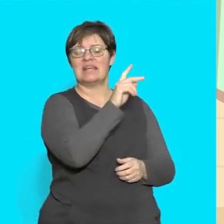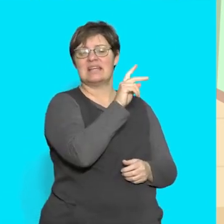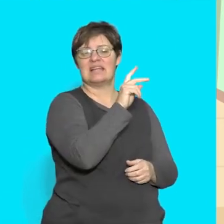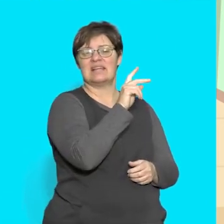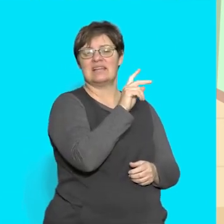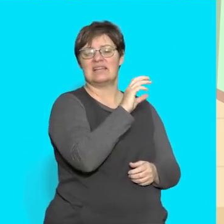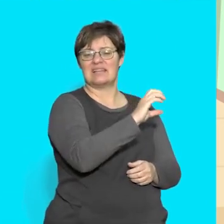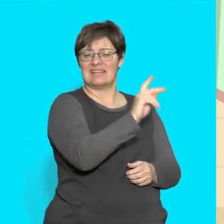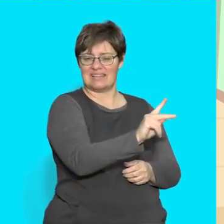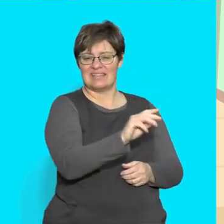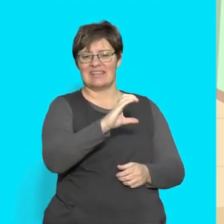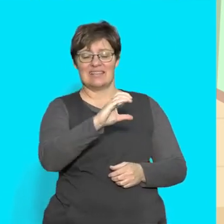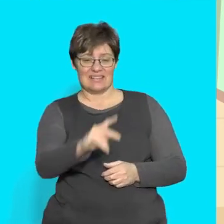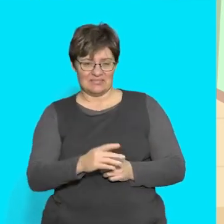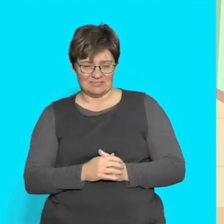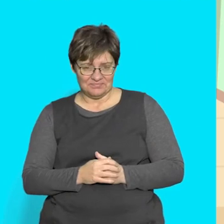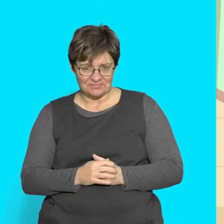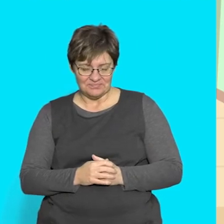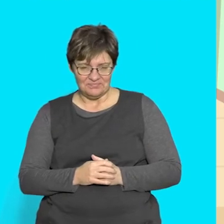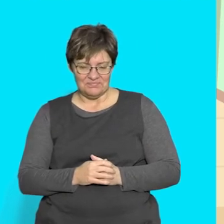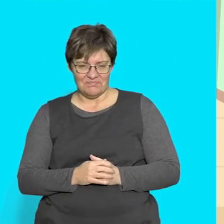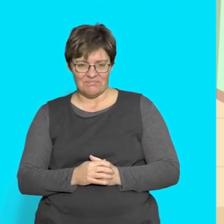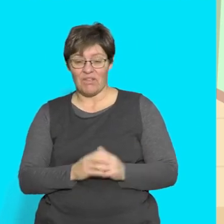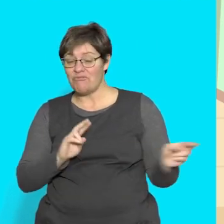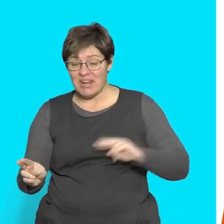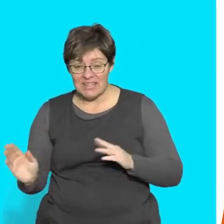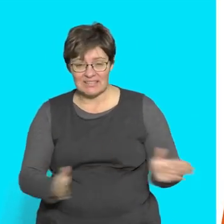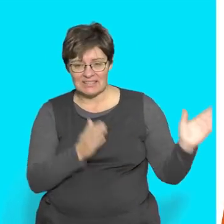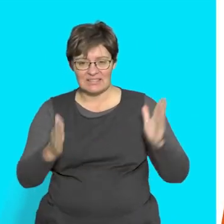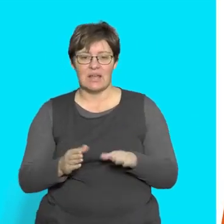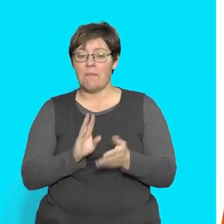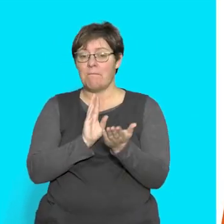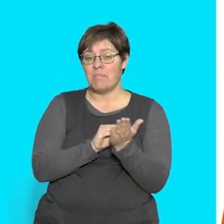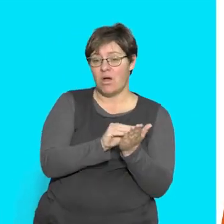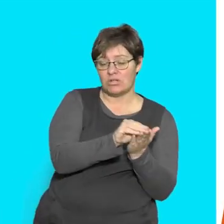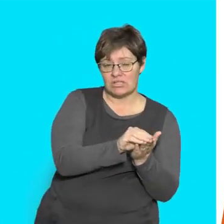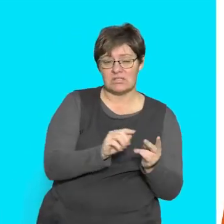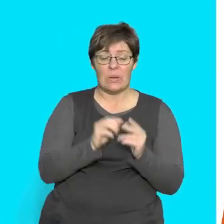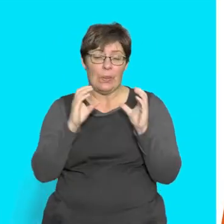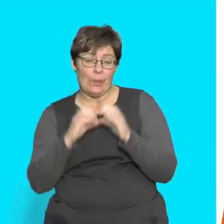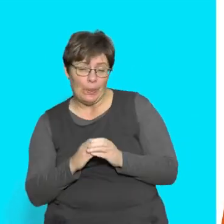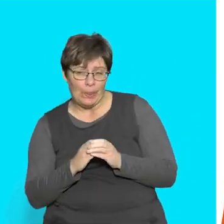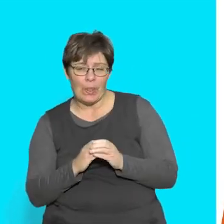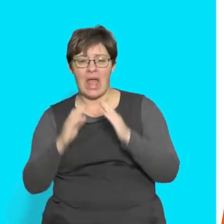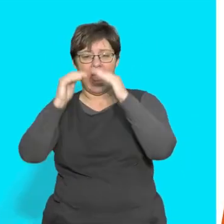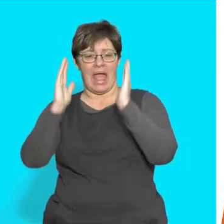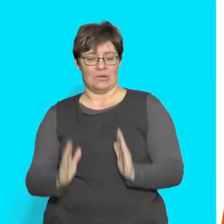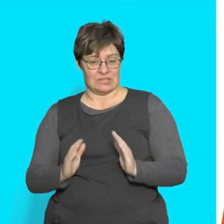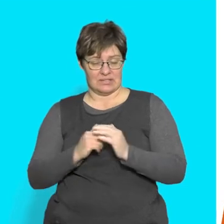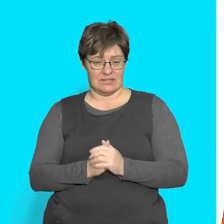Ready? Listen again Mouse Small House